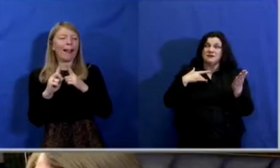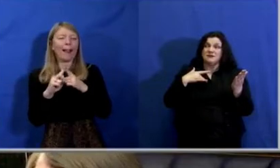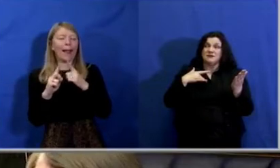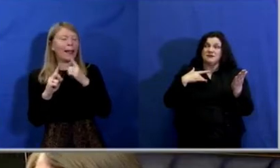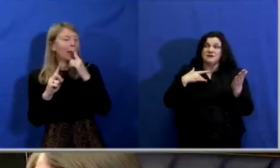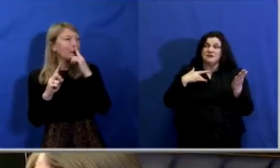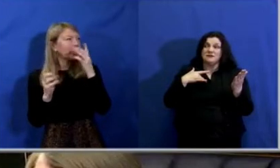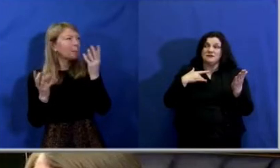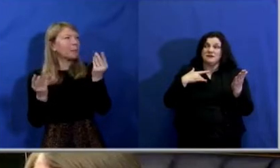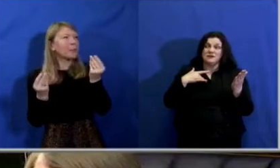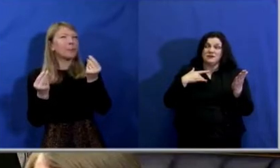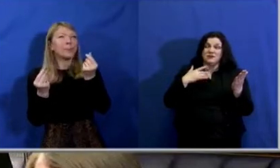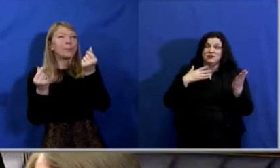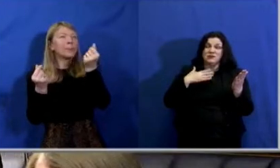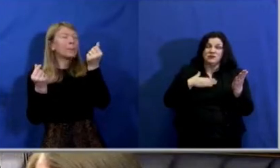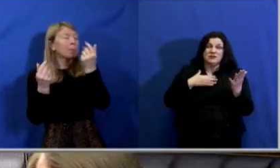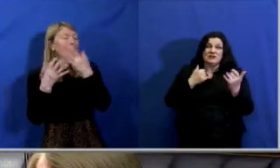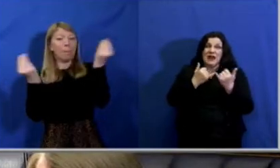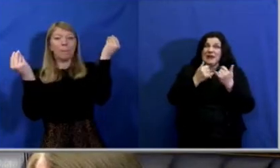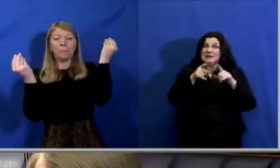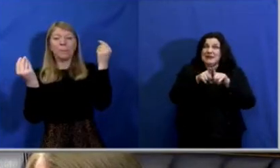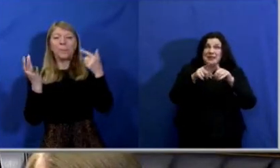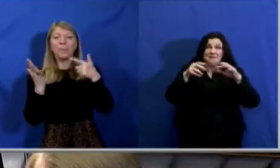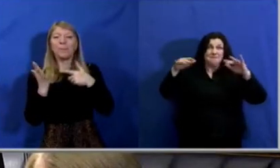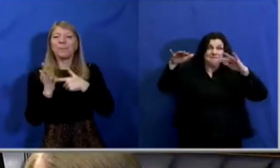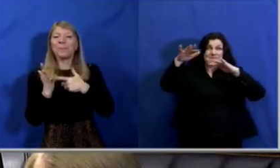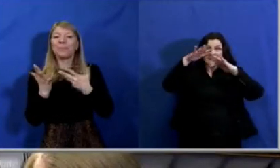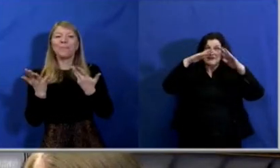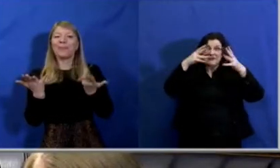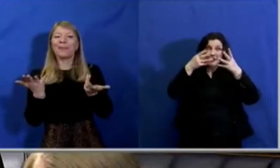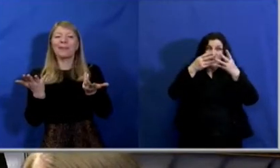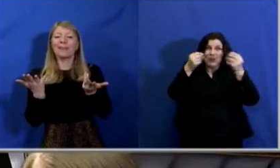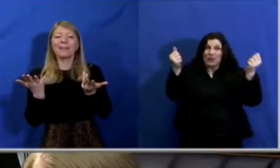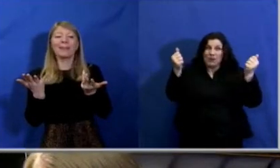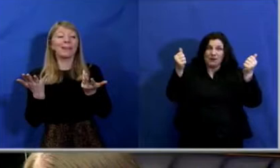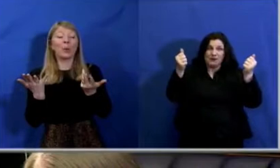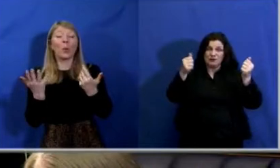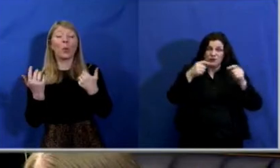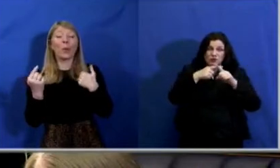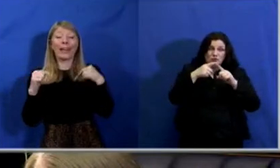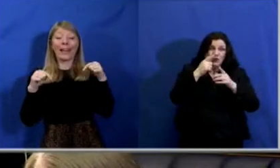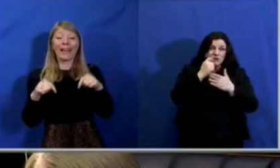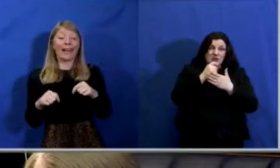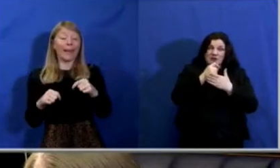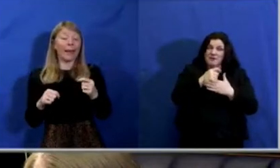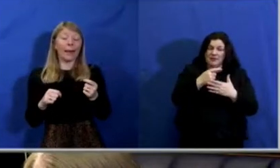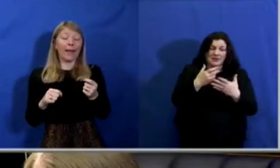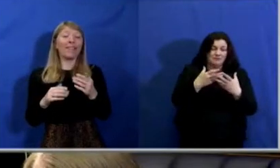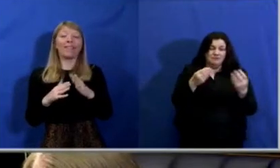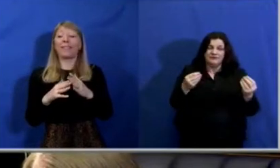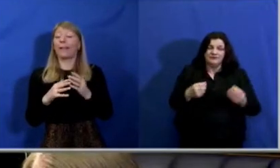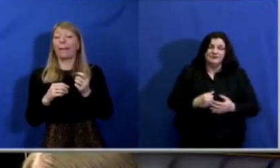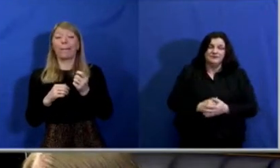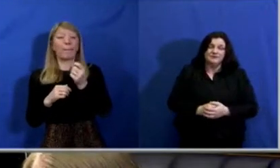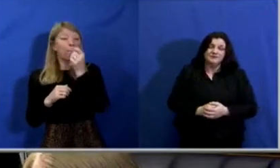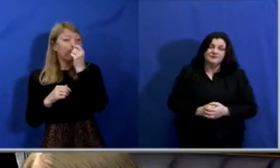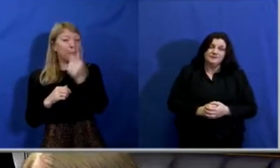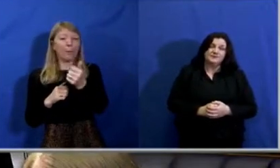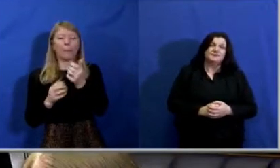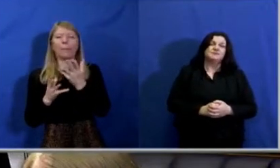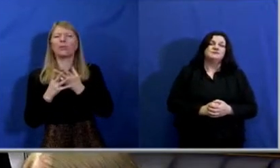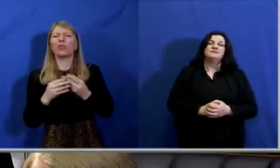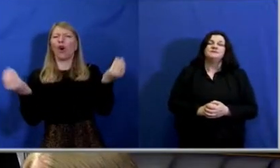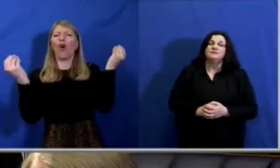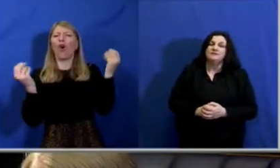It just appears for a very short period of time, and then it vanishes away. This